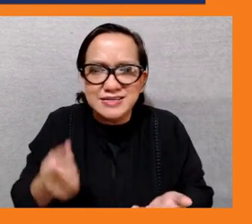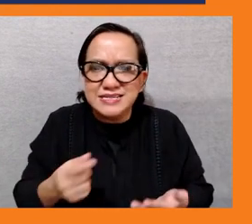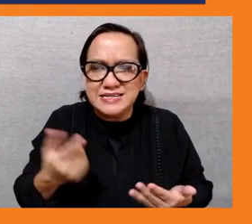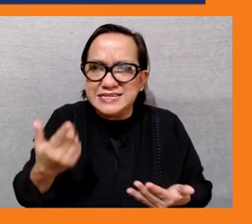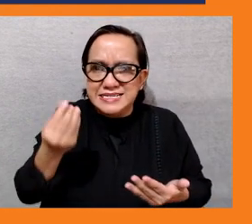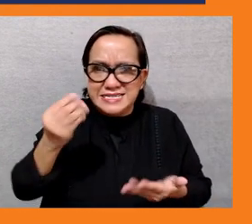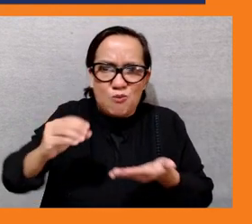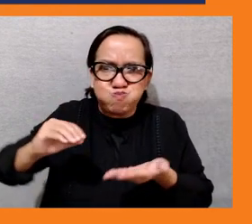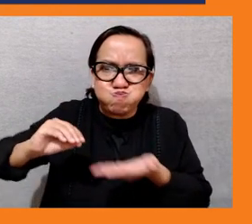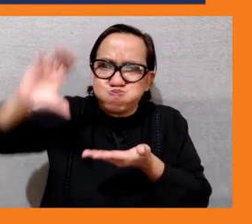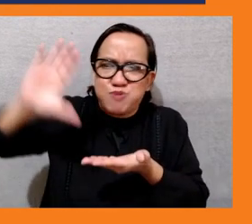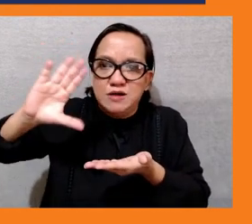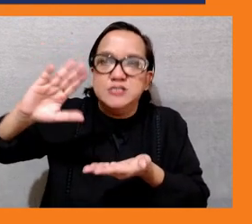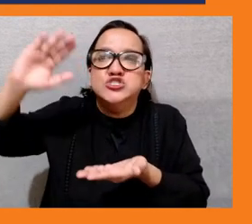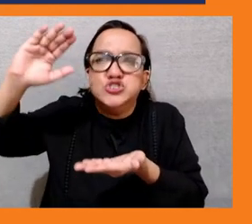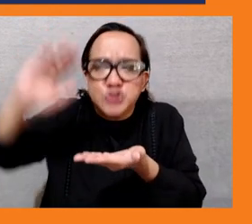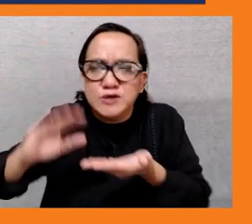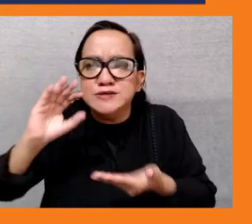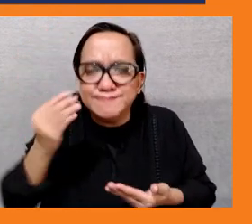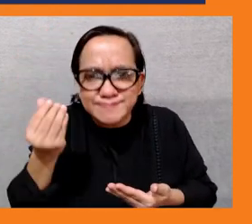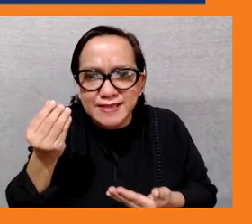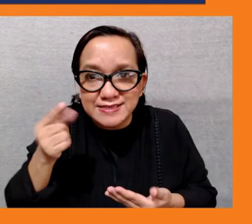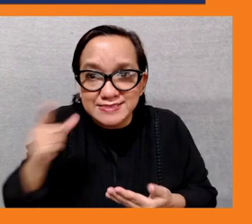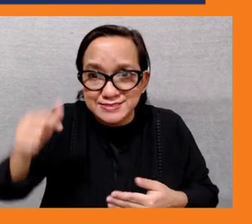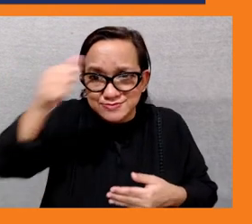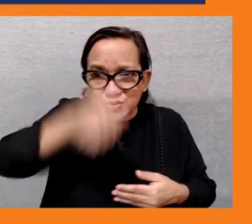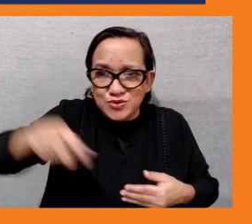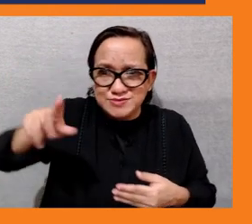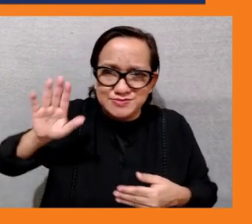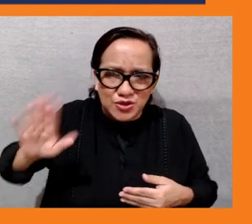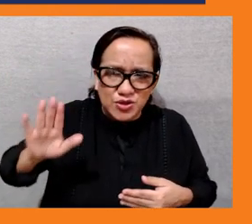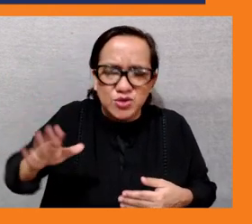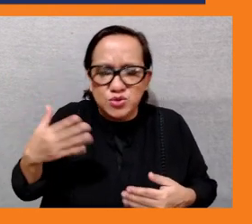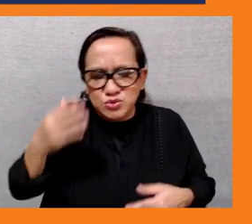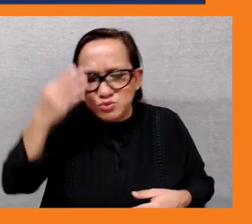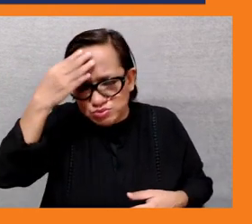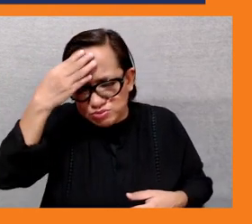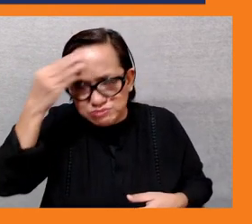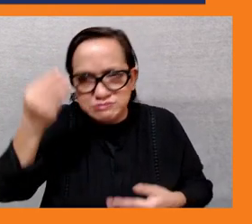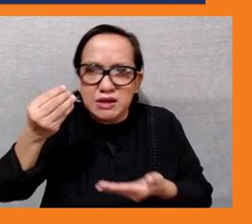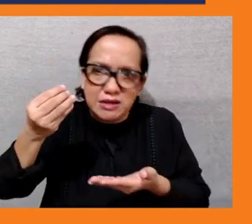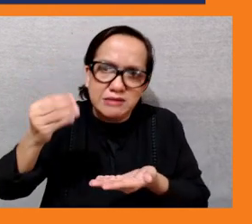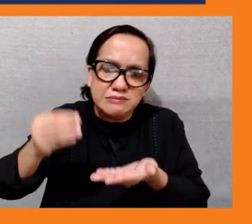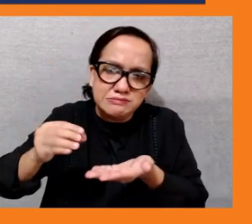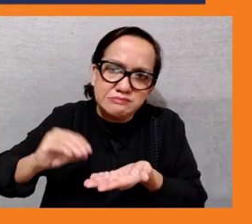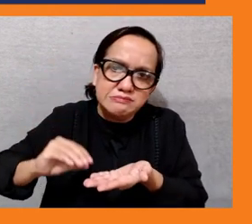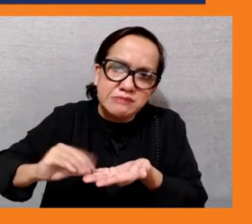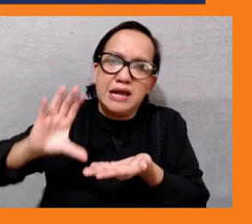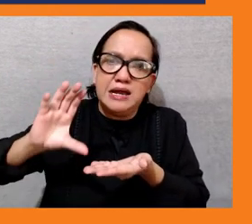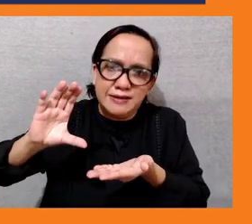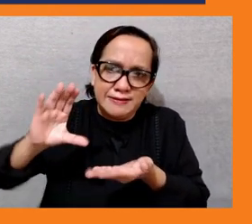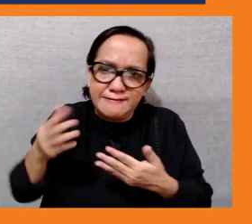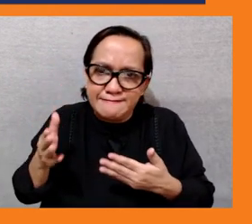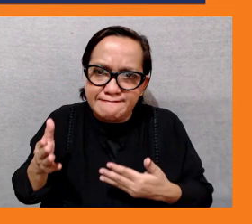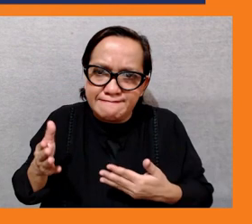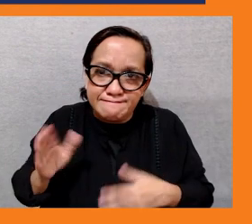internet is really um high cost um especially when they wanted to uh access information on climate change uh and